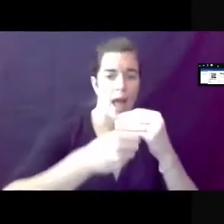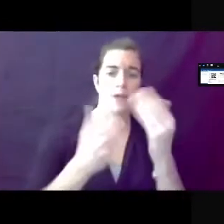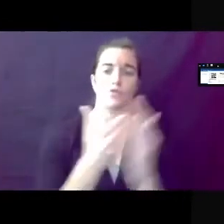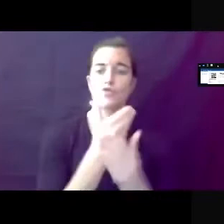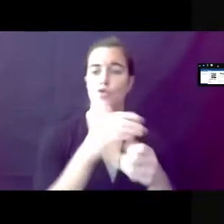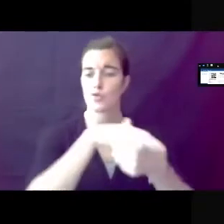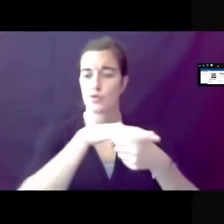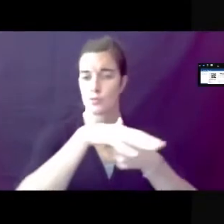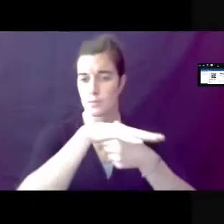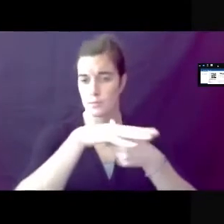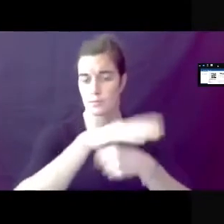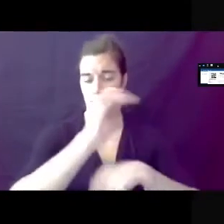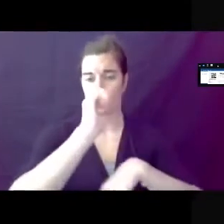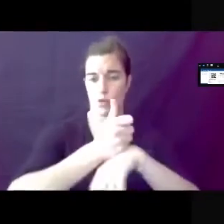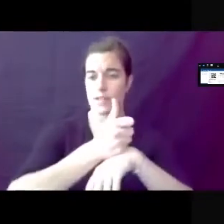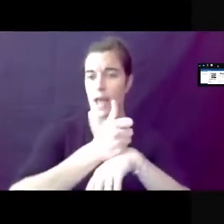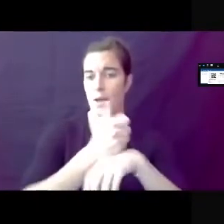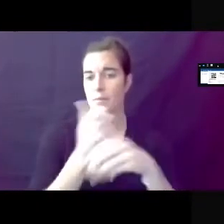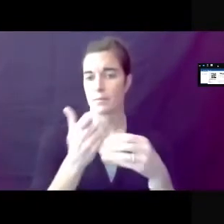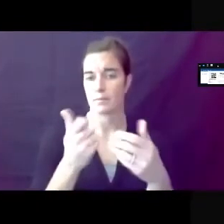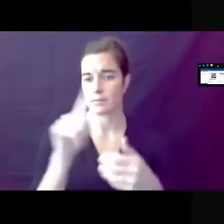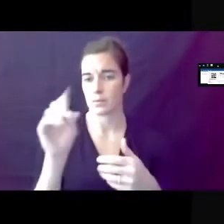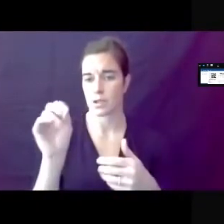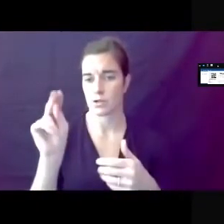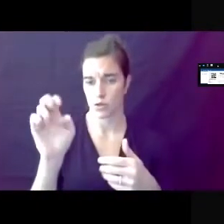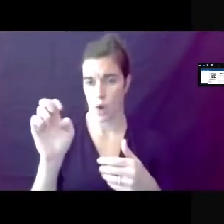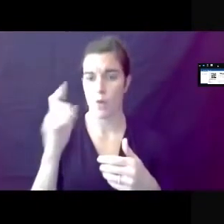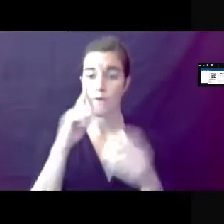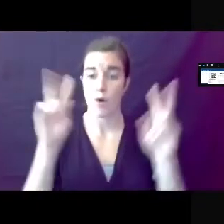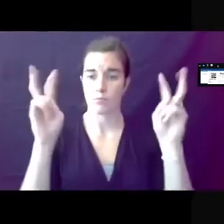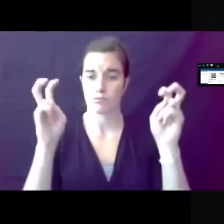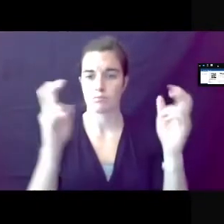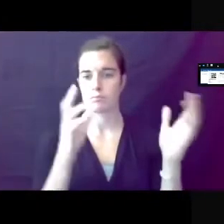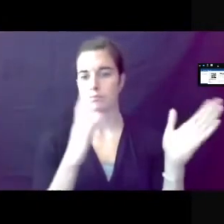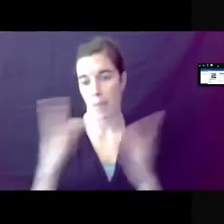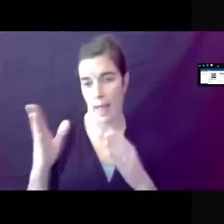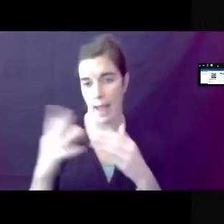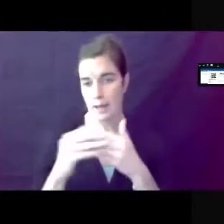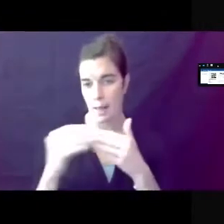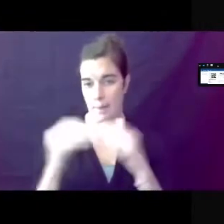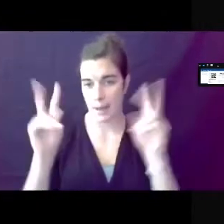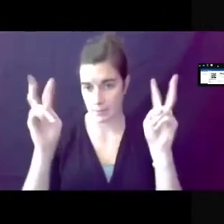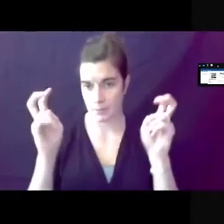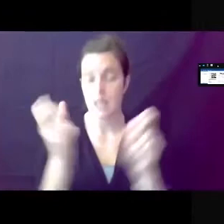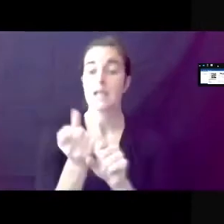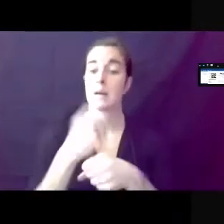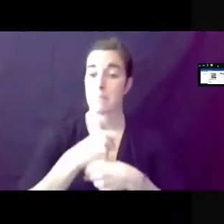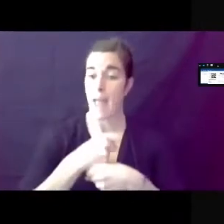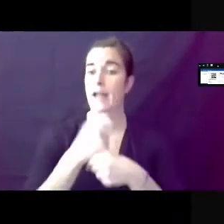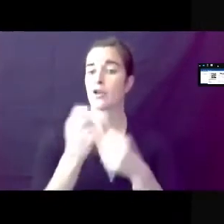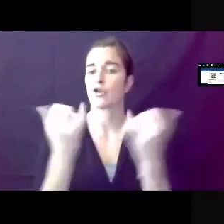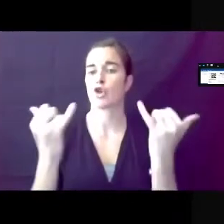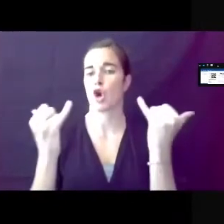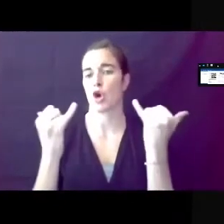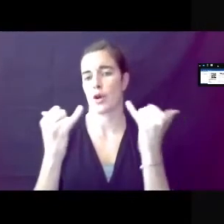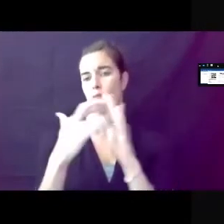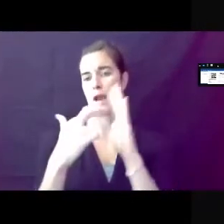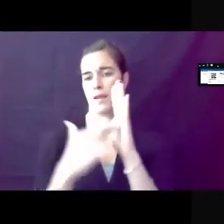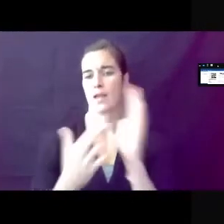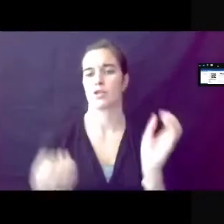the structure to policy direction that's set out in Planned Columbia and to make the current regulations more user-friendly and efficient.